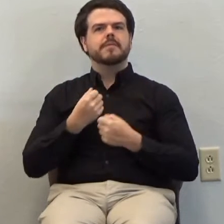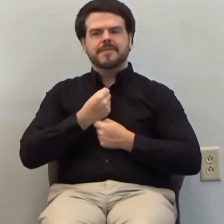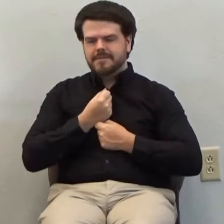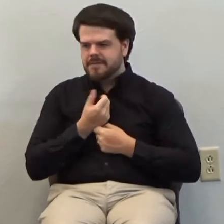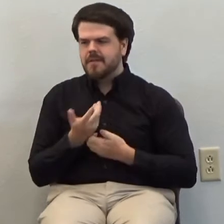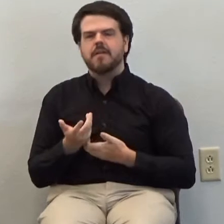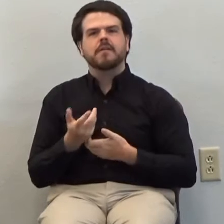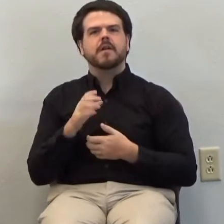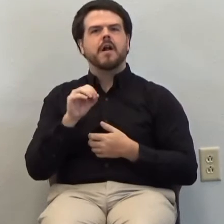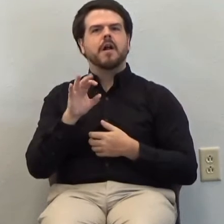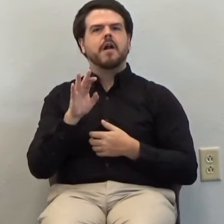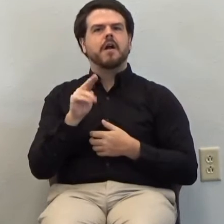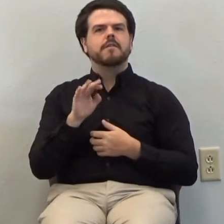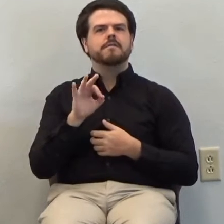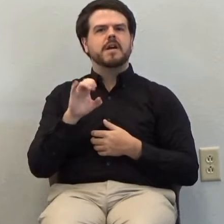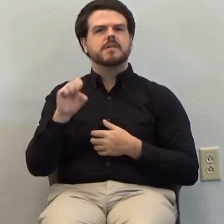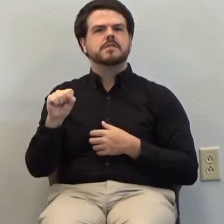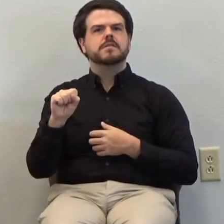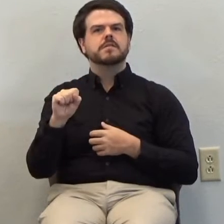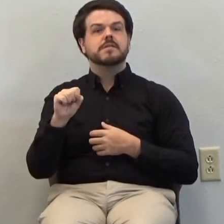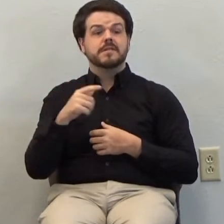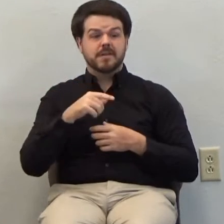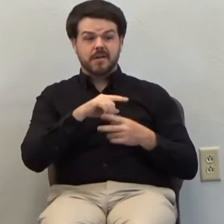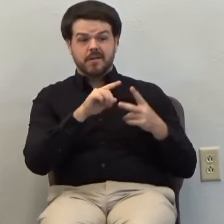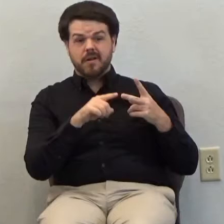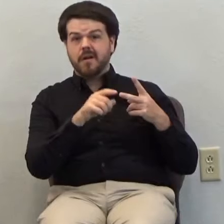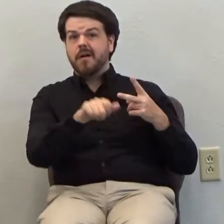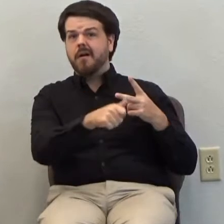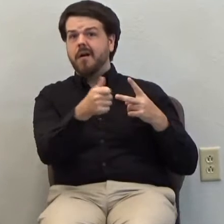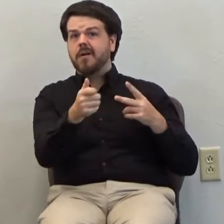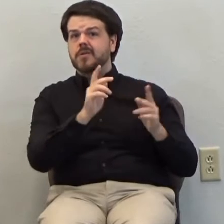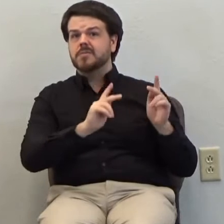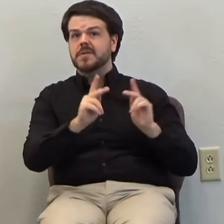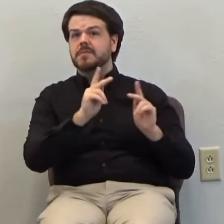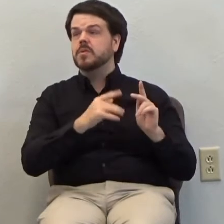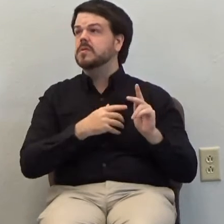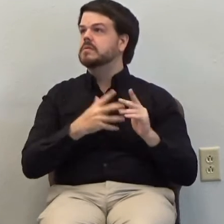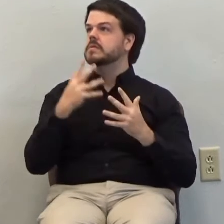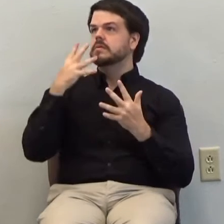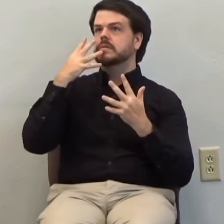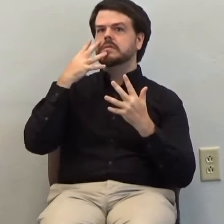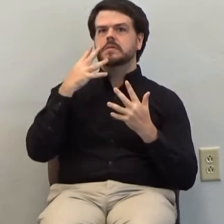For many will declare it with unpitied fear and sadness.